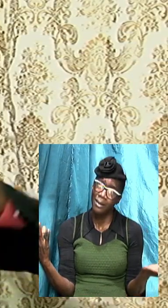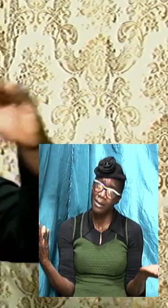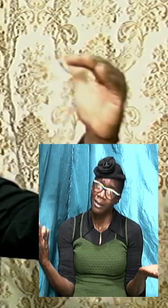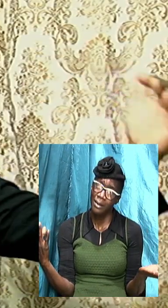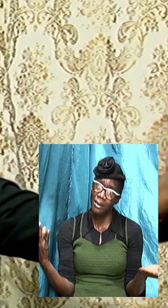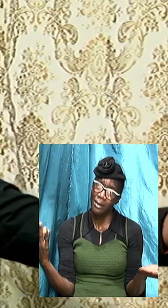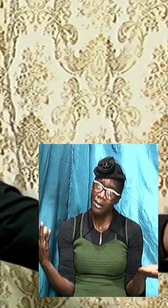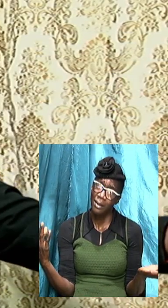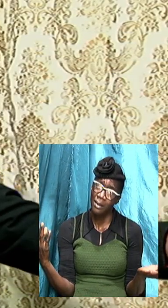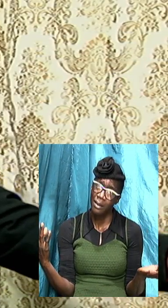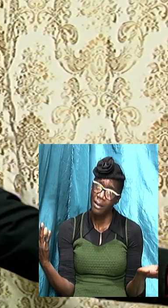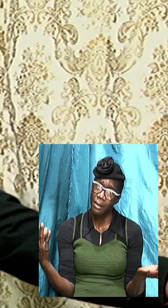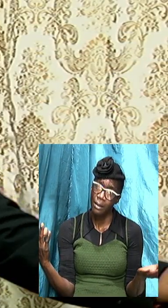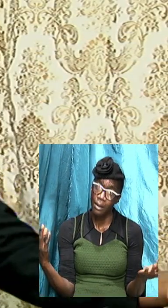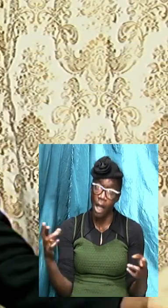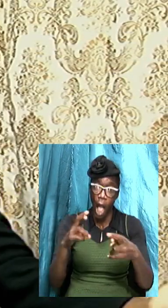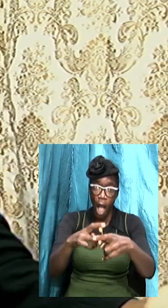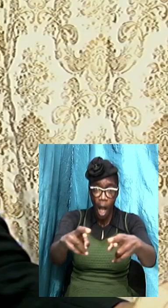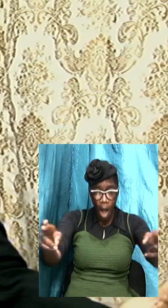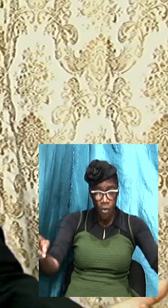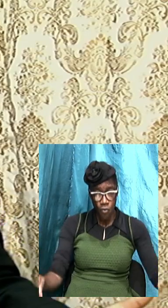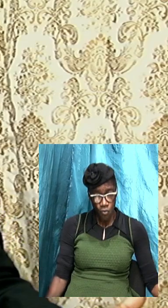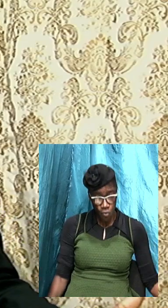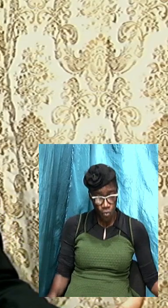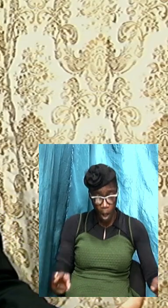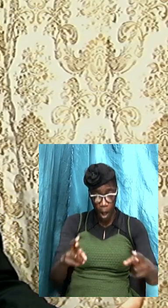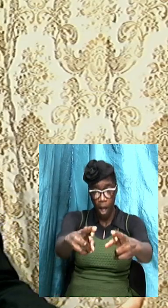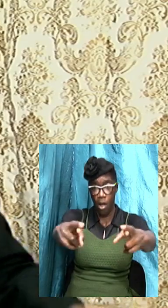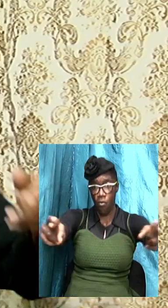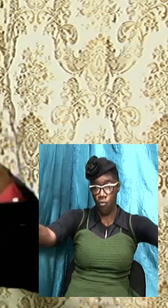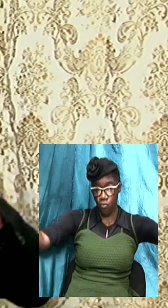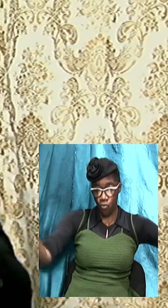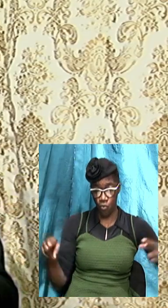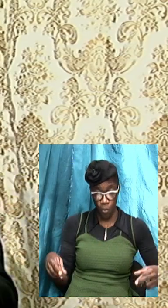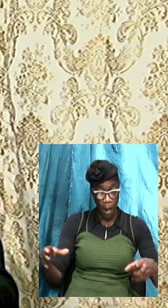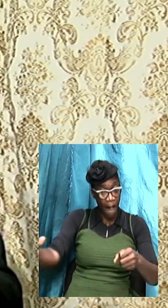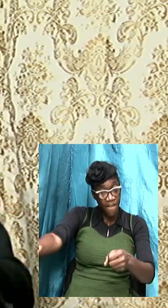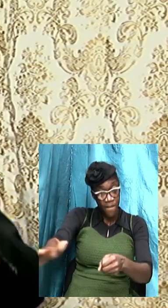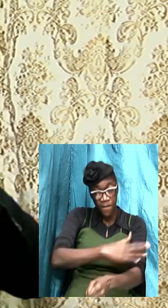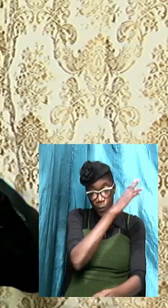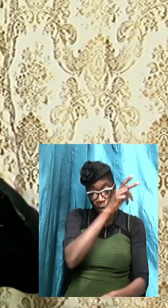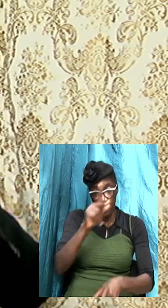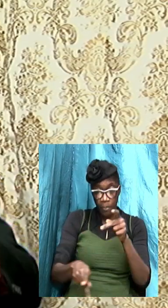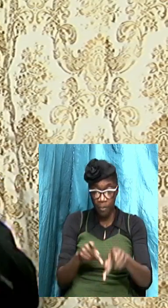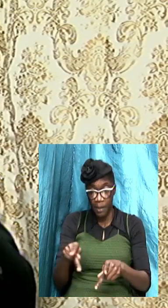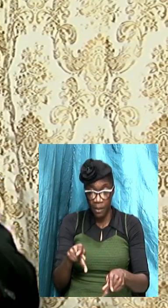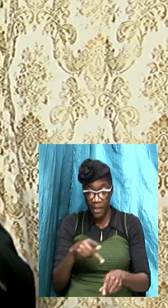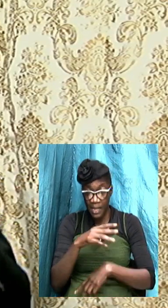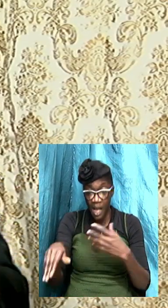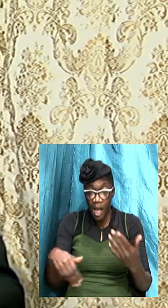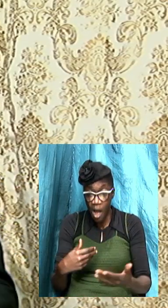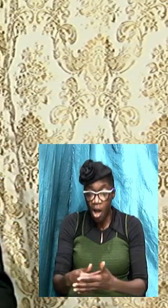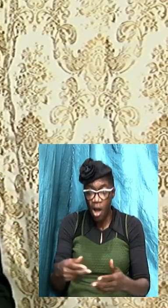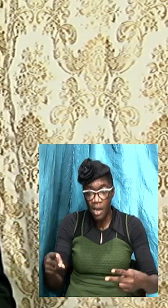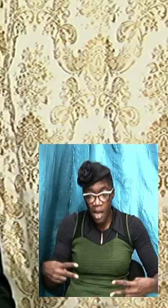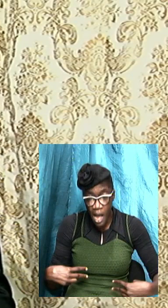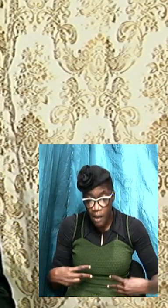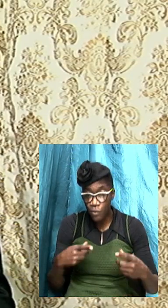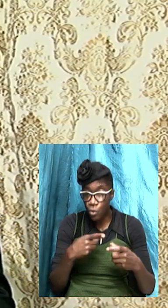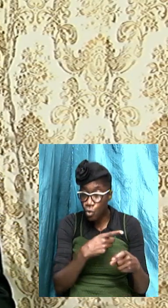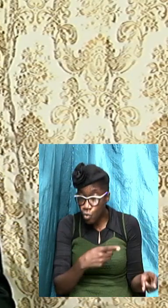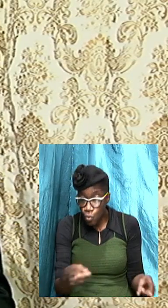an auditorium filled with persons that are told that all you have to do is believe